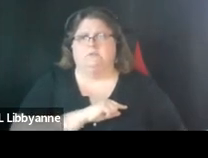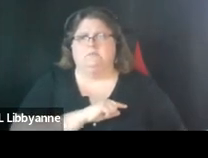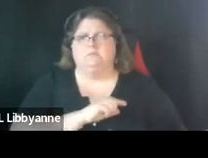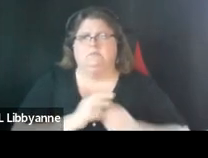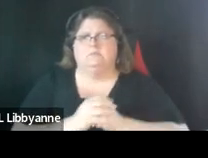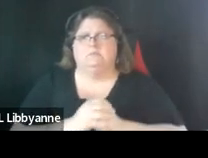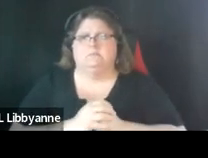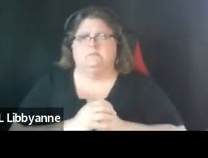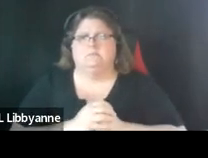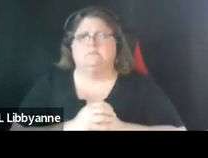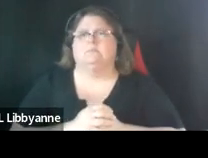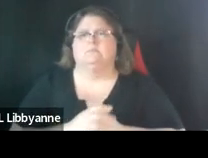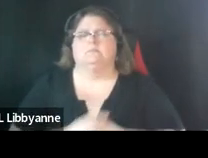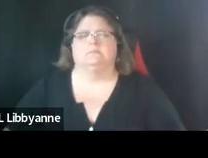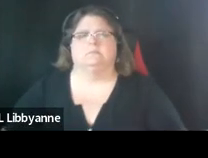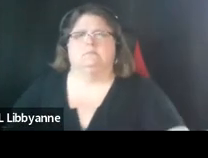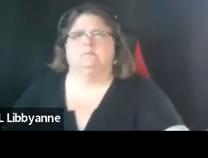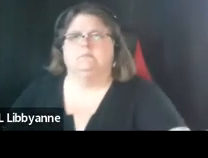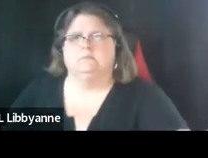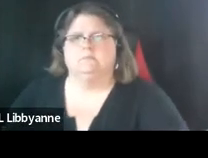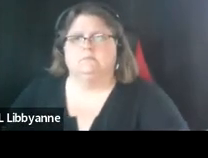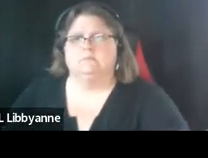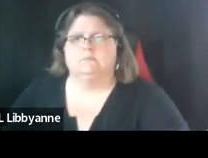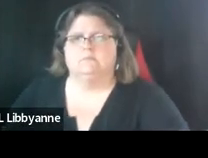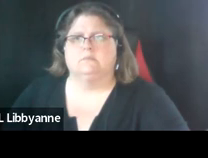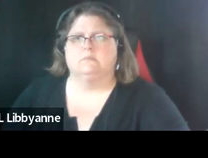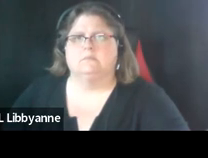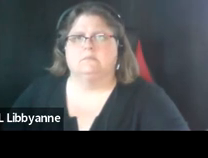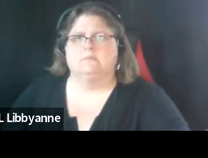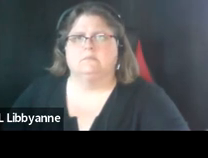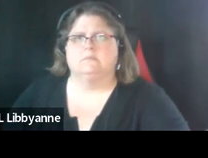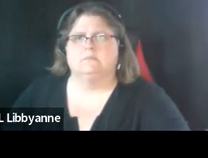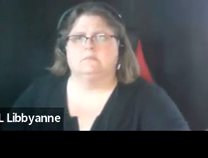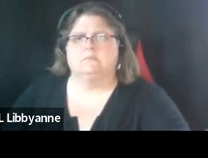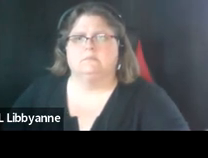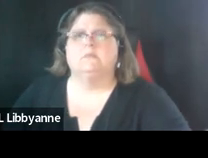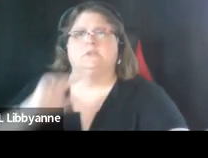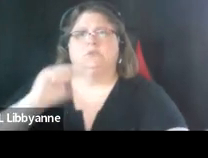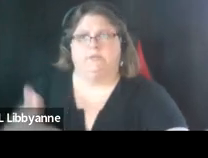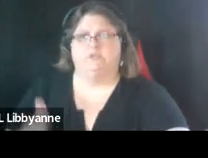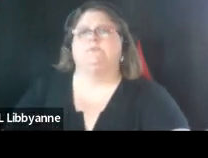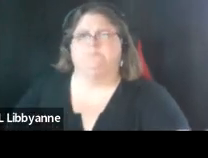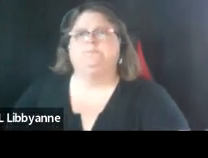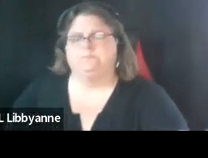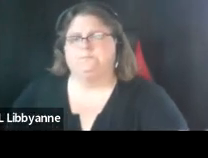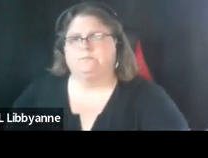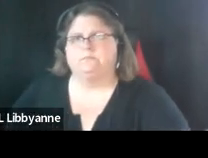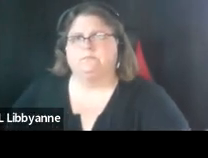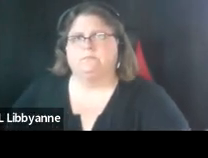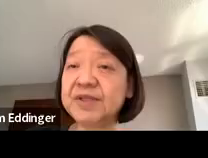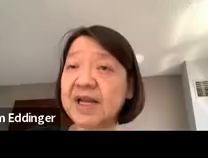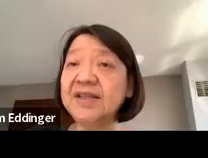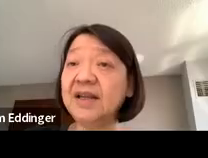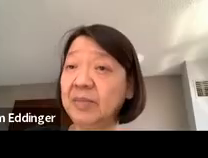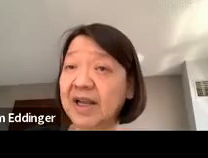there's a preference for experience uh being an experienced experienced superintendent in a